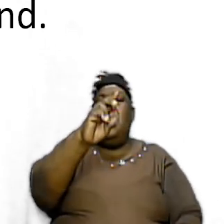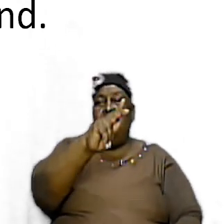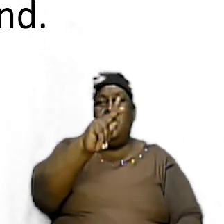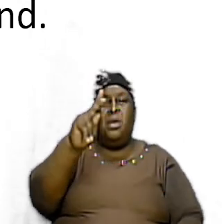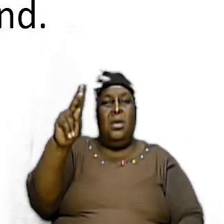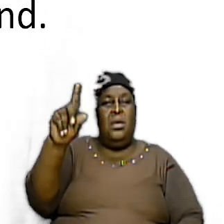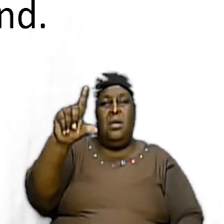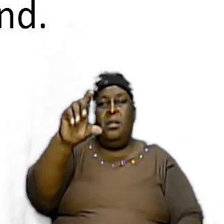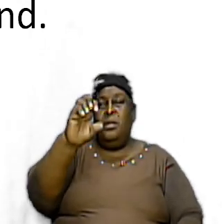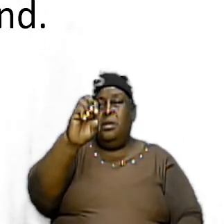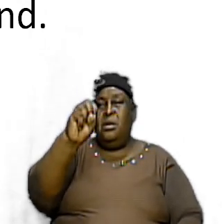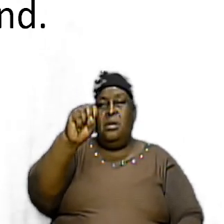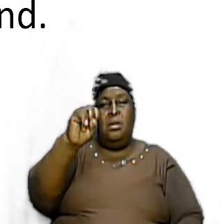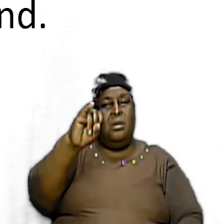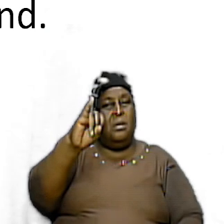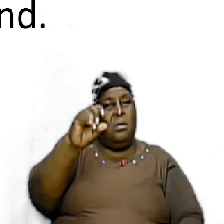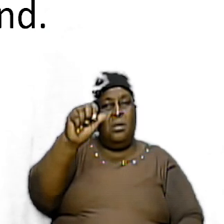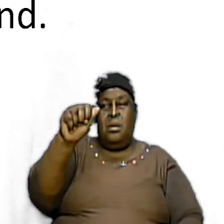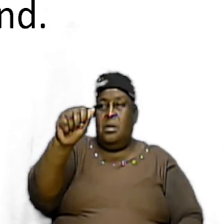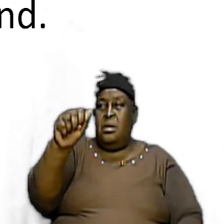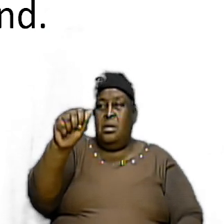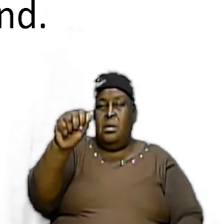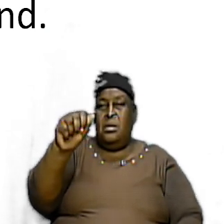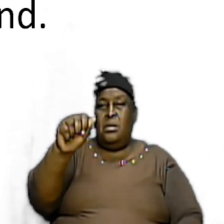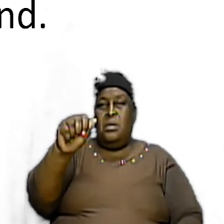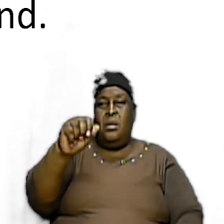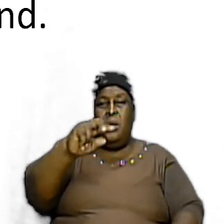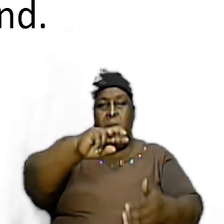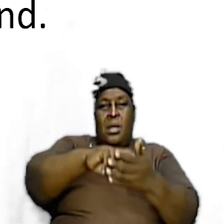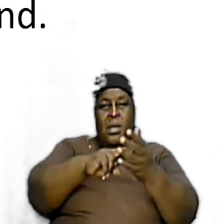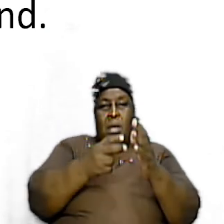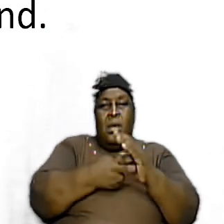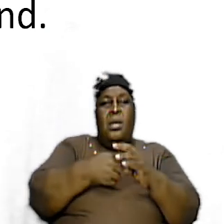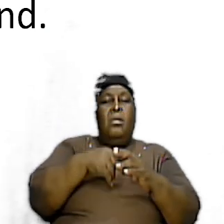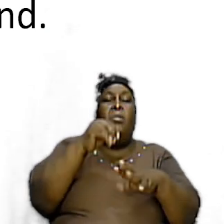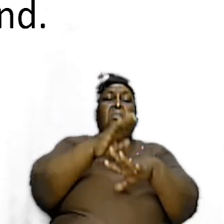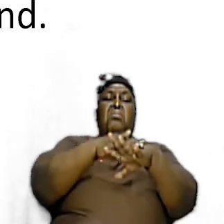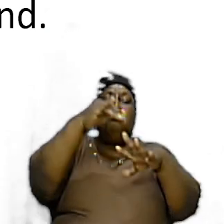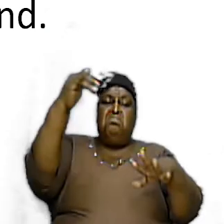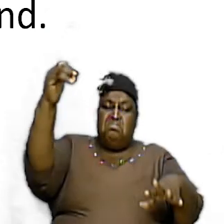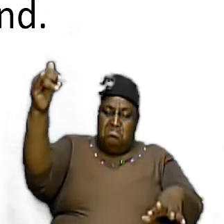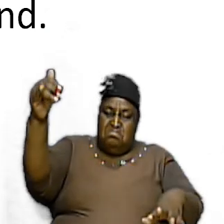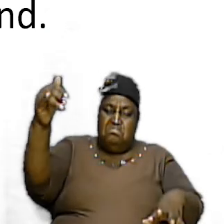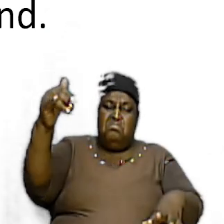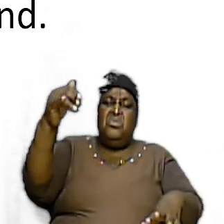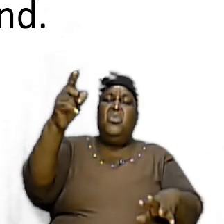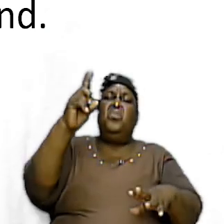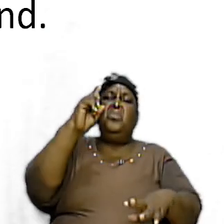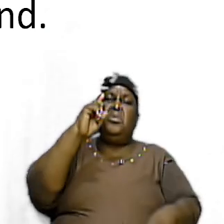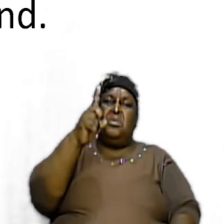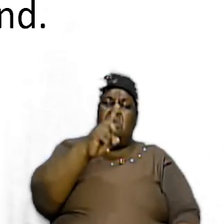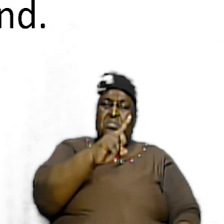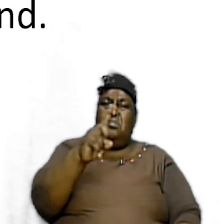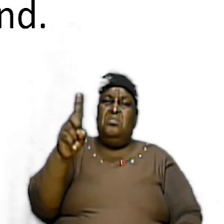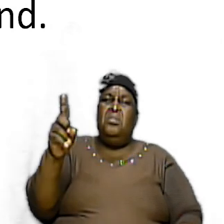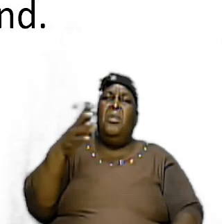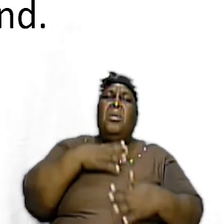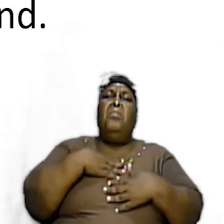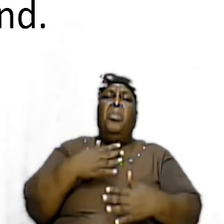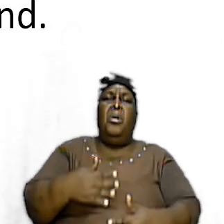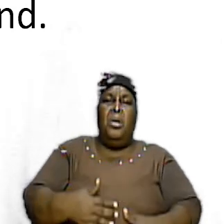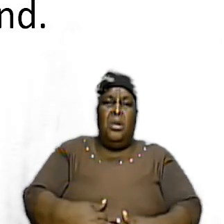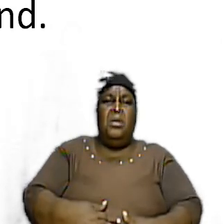and as I said and as we're seeing there it means a called out assembly a body